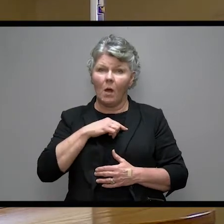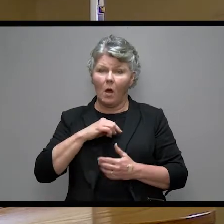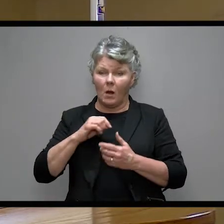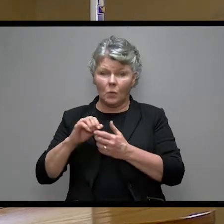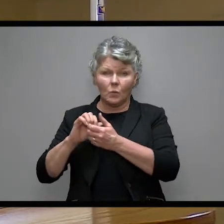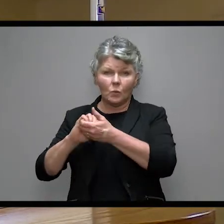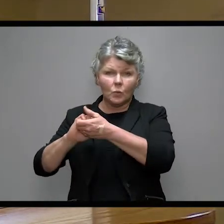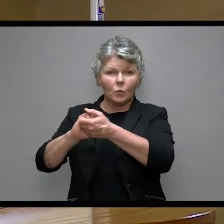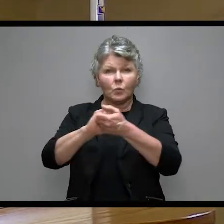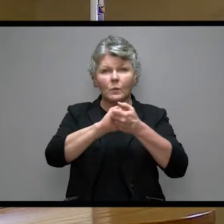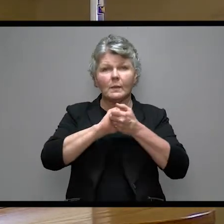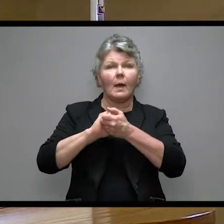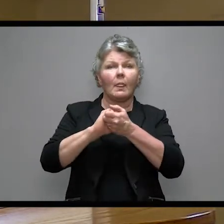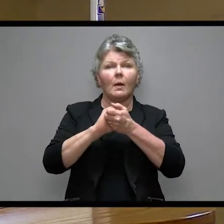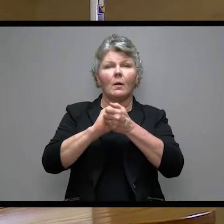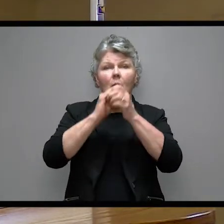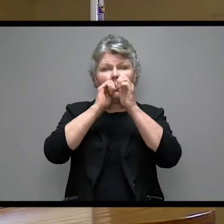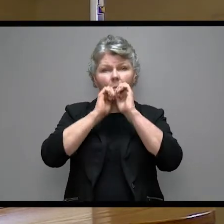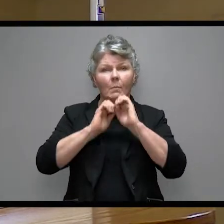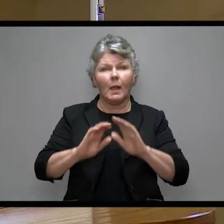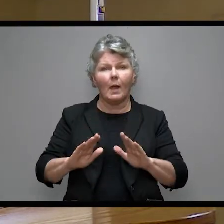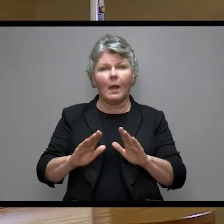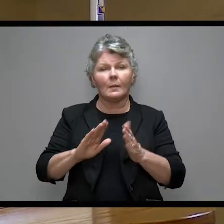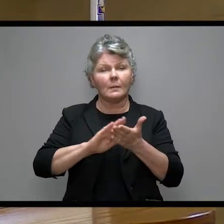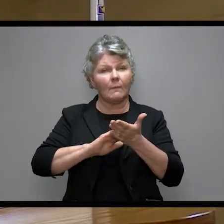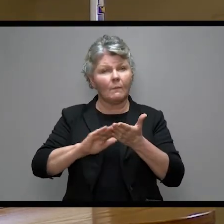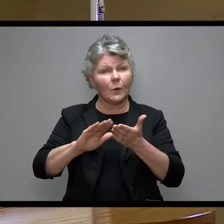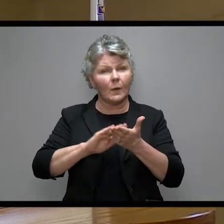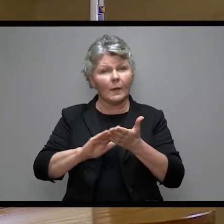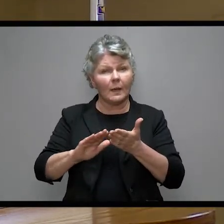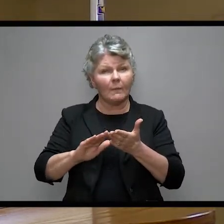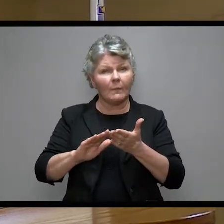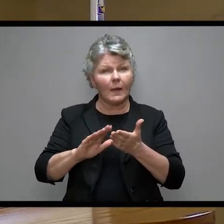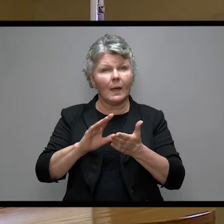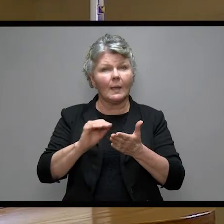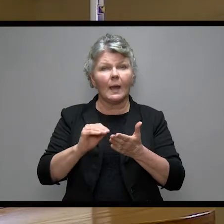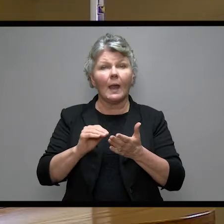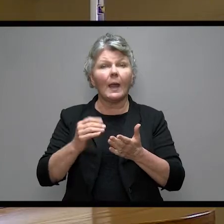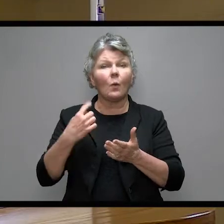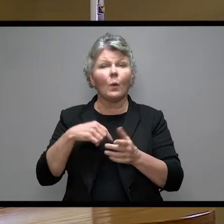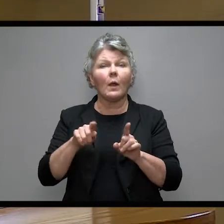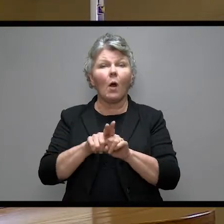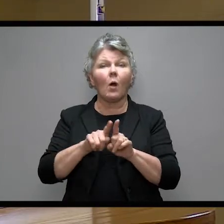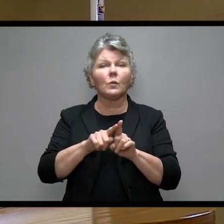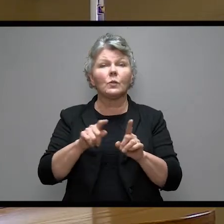to be a forgiven and then also a forgiving people.